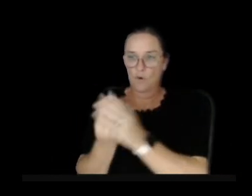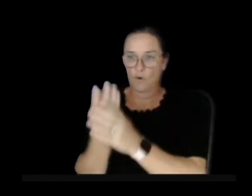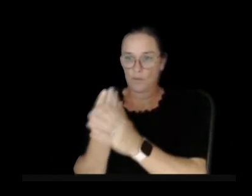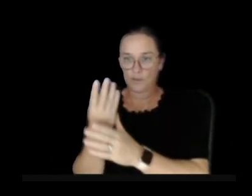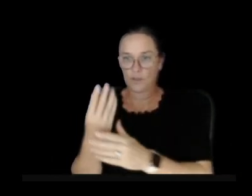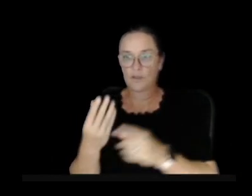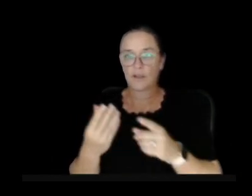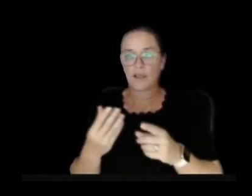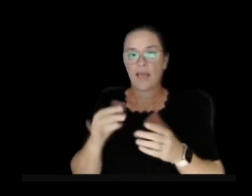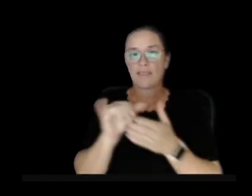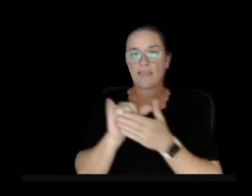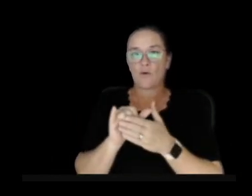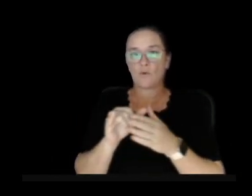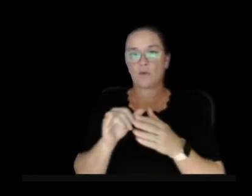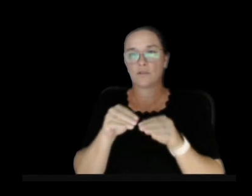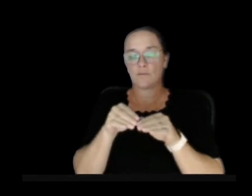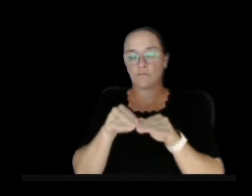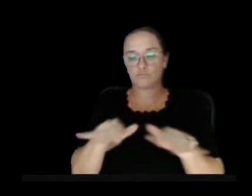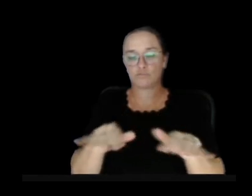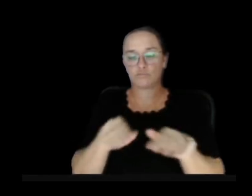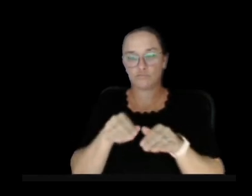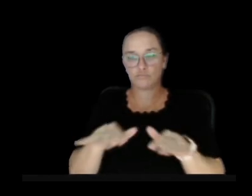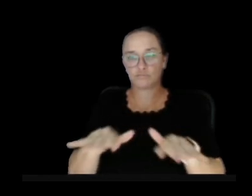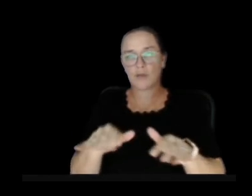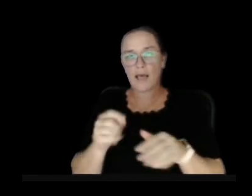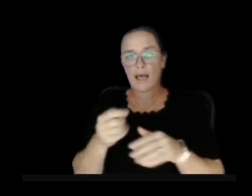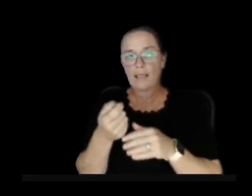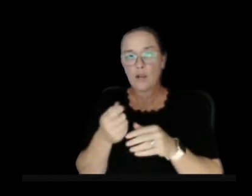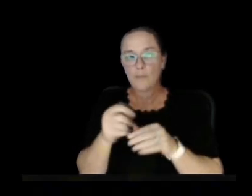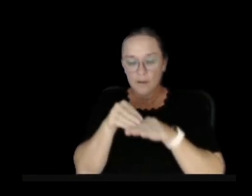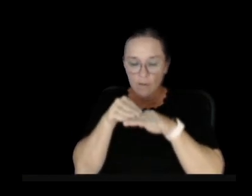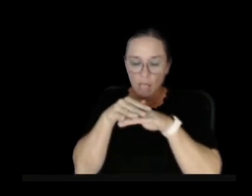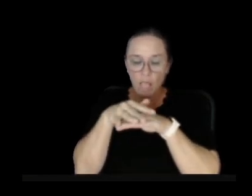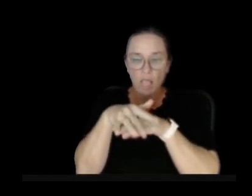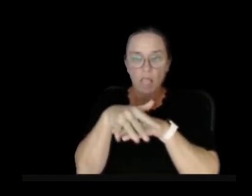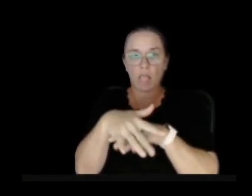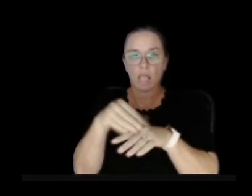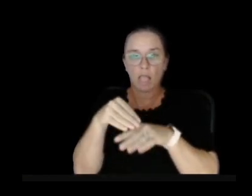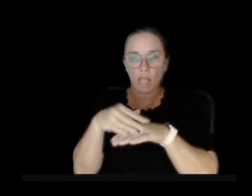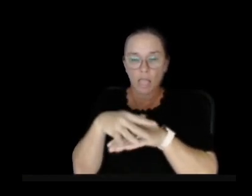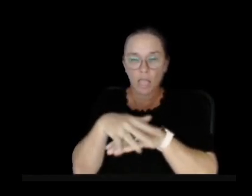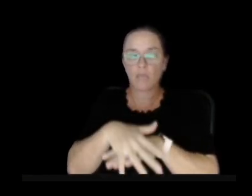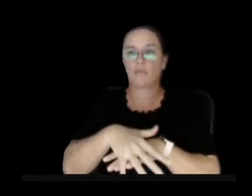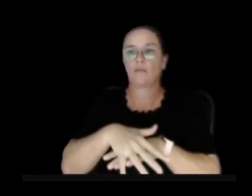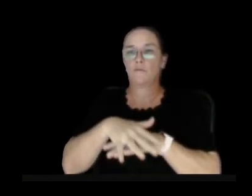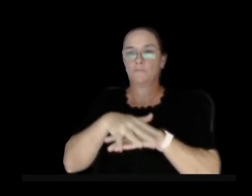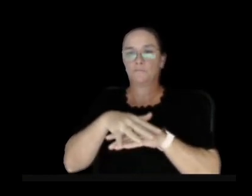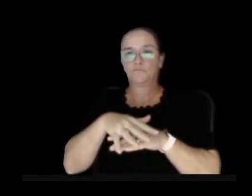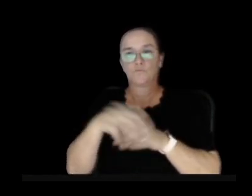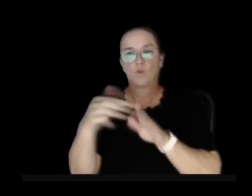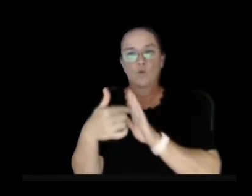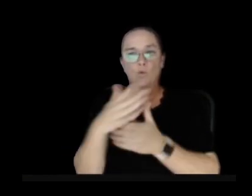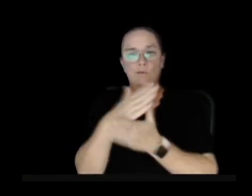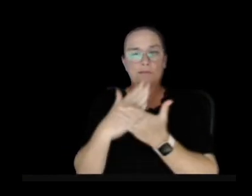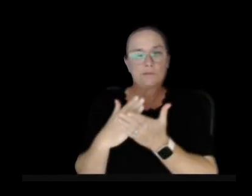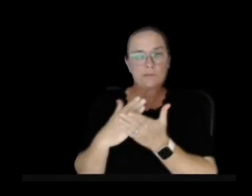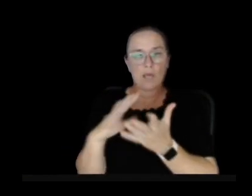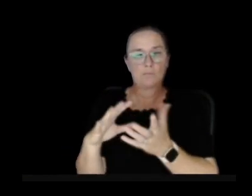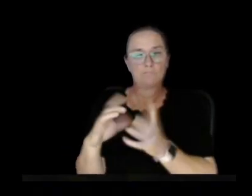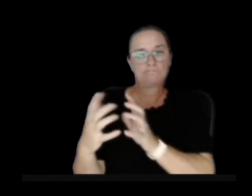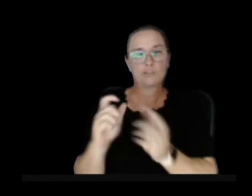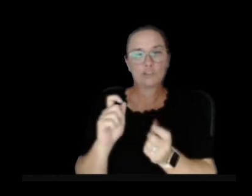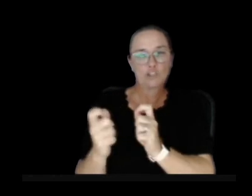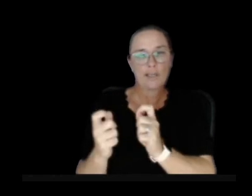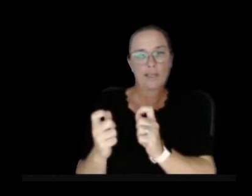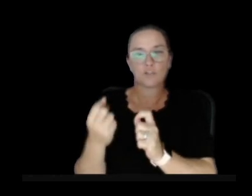lava outputs on the crater floor some subsidence and oozing of lava that indicated some disturbance there or possibly just overturning